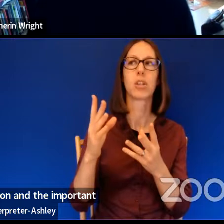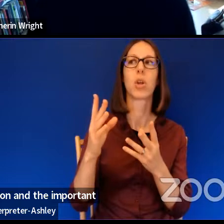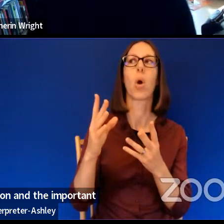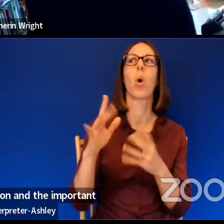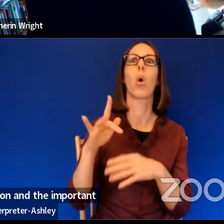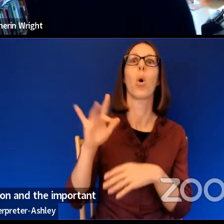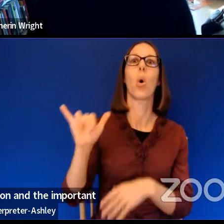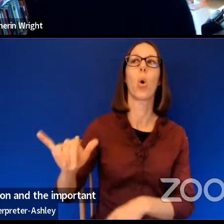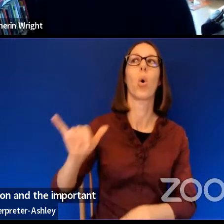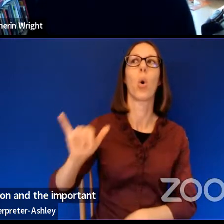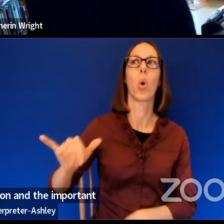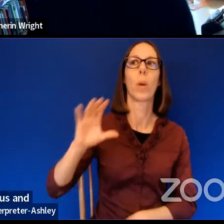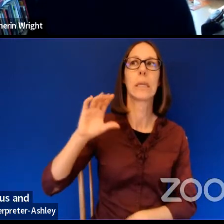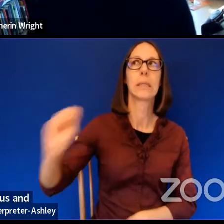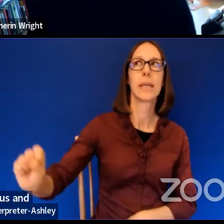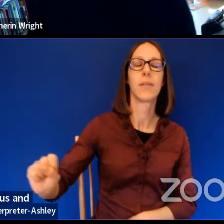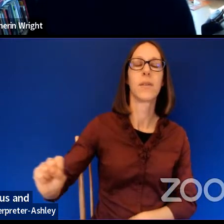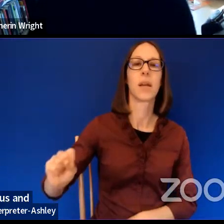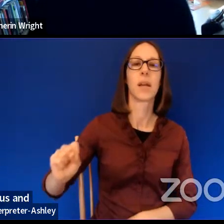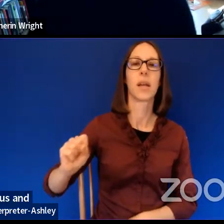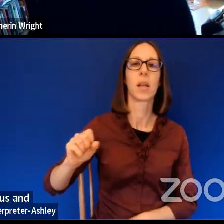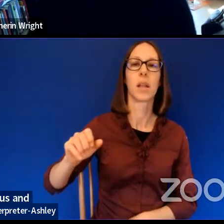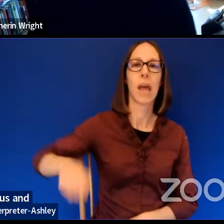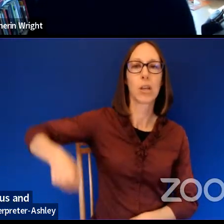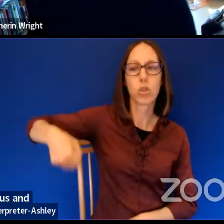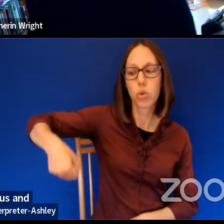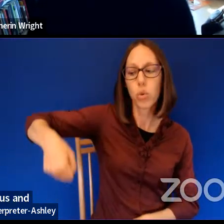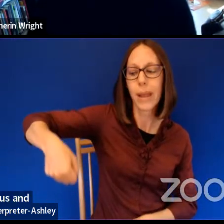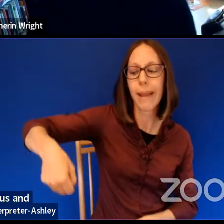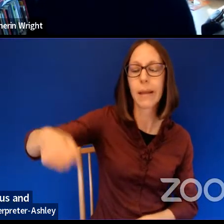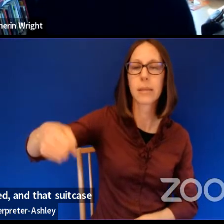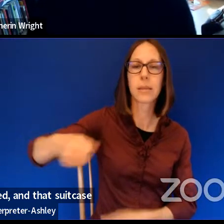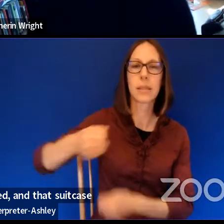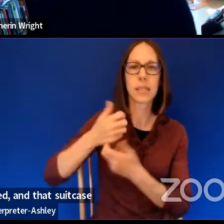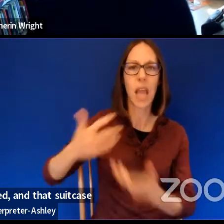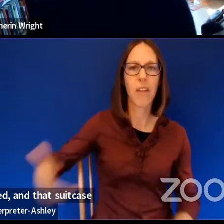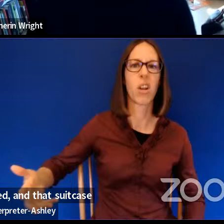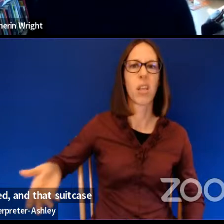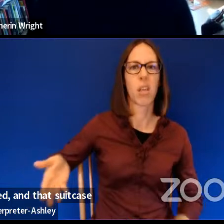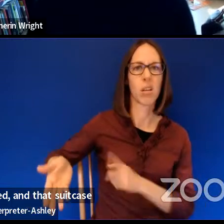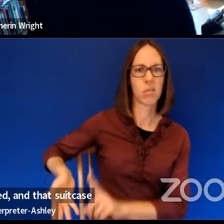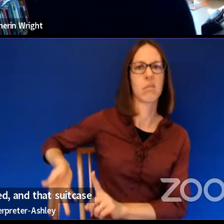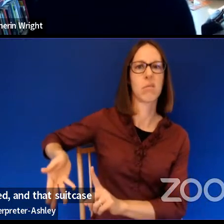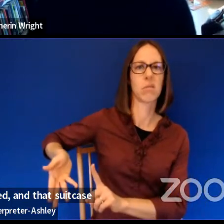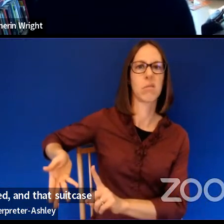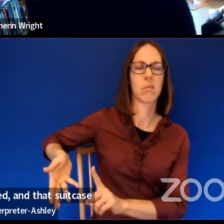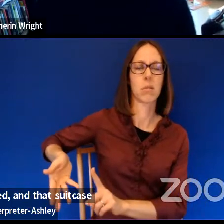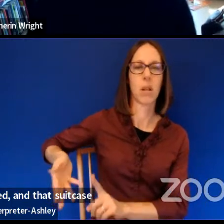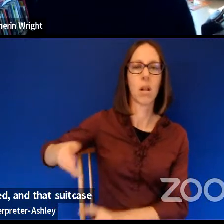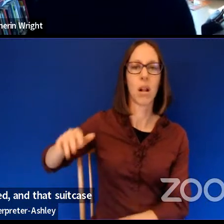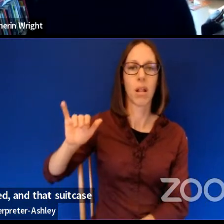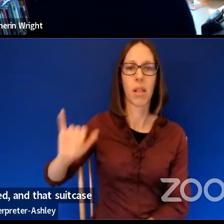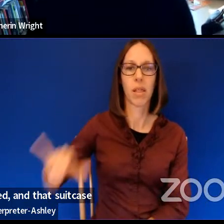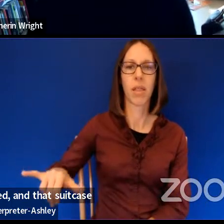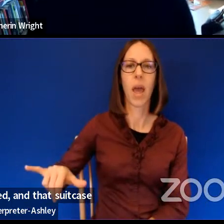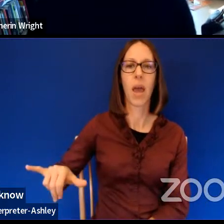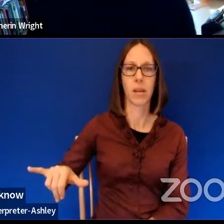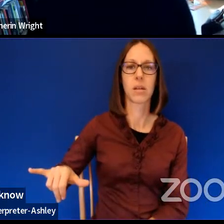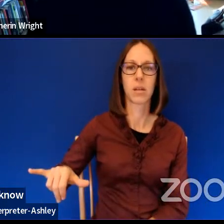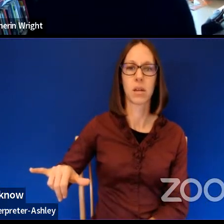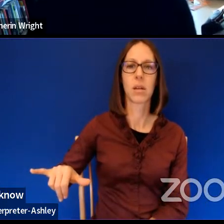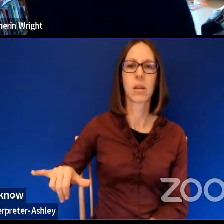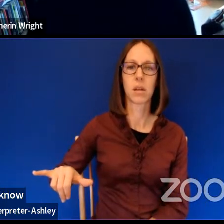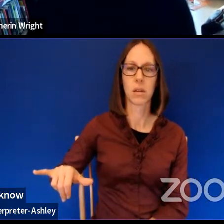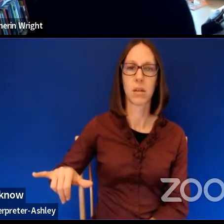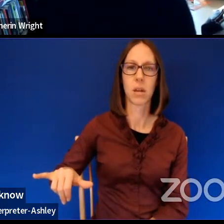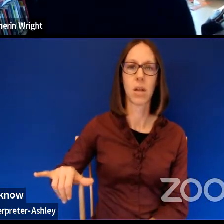loaded. And that suitcase is everything, you know, and, and just that, that moment, that moment of